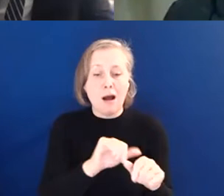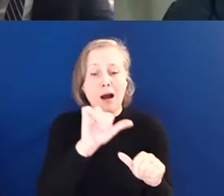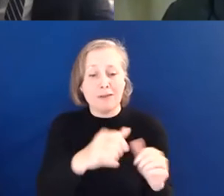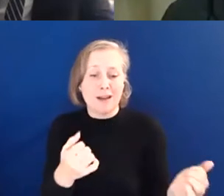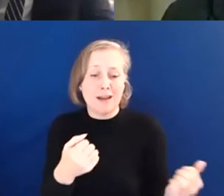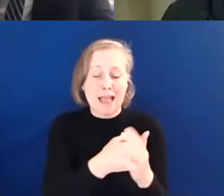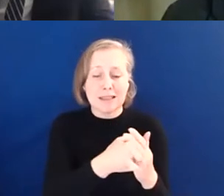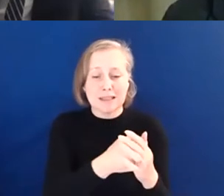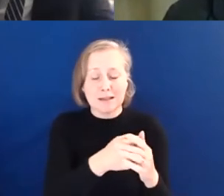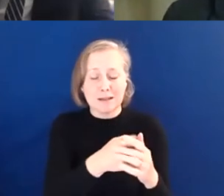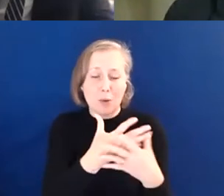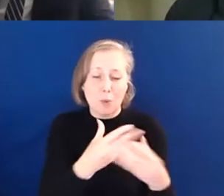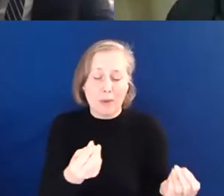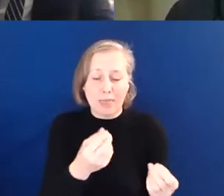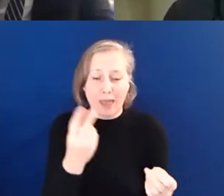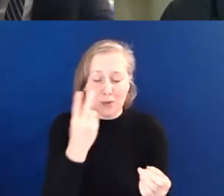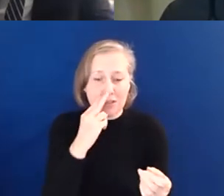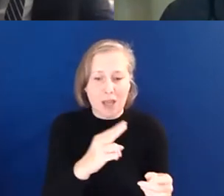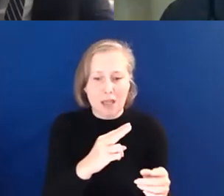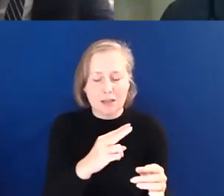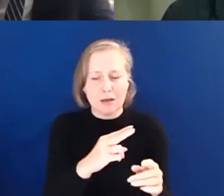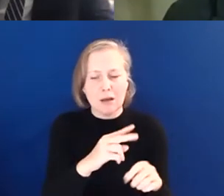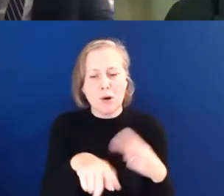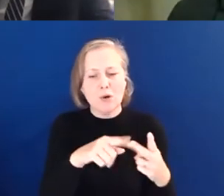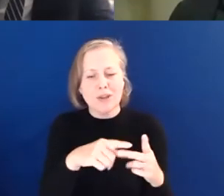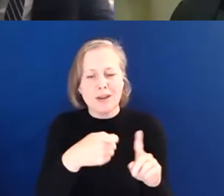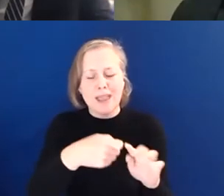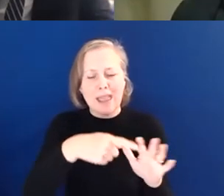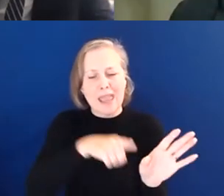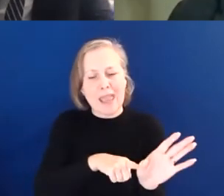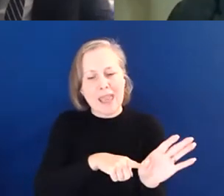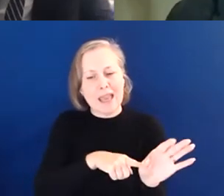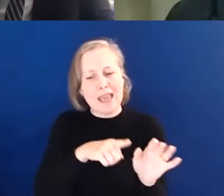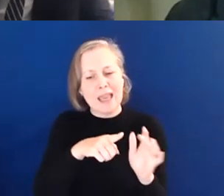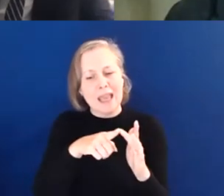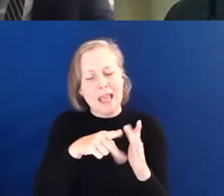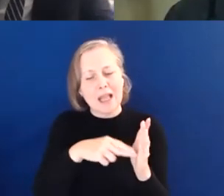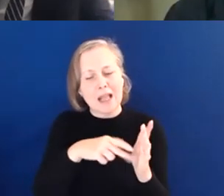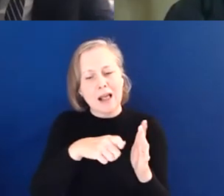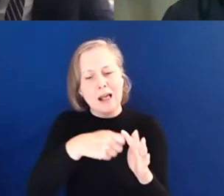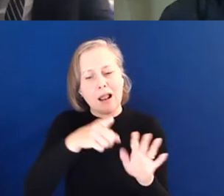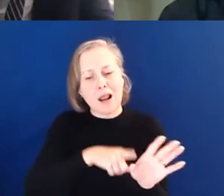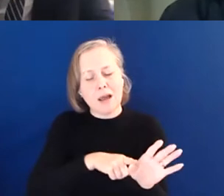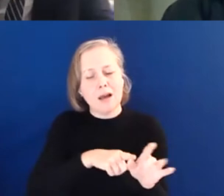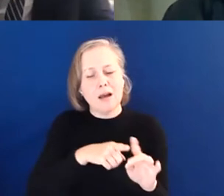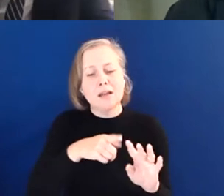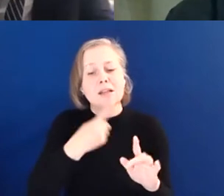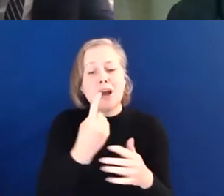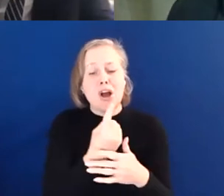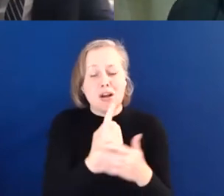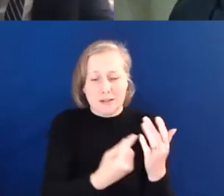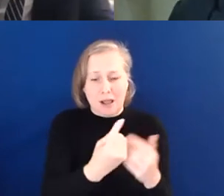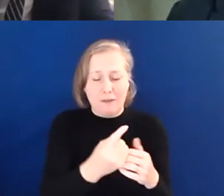And Dr. Kay Inkel, who's a lecturer in Health and Social Care at the London Metropolitan University.